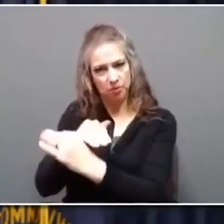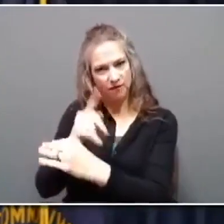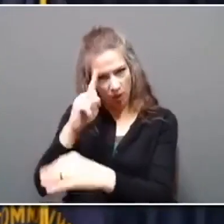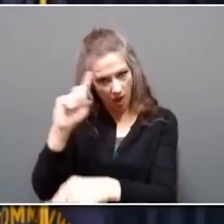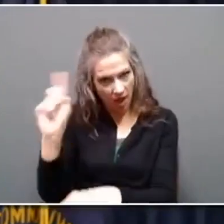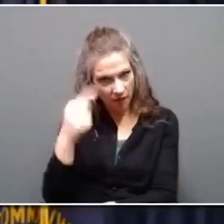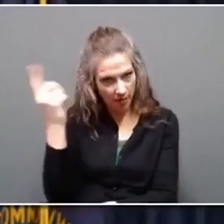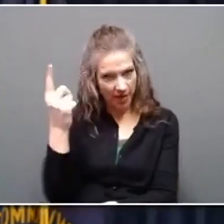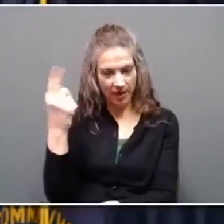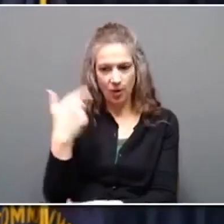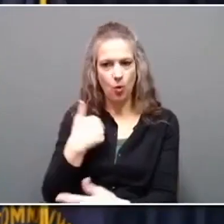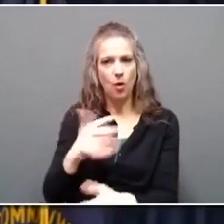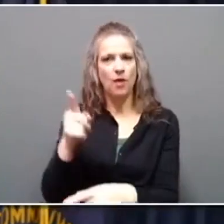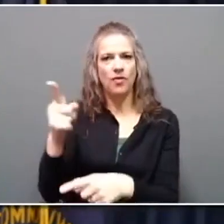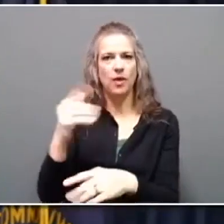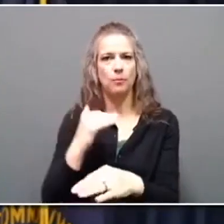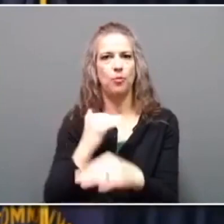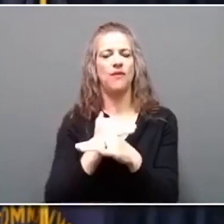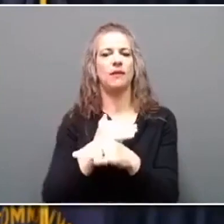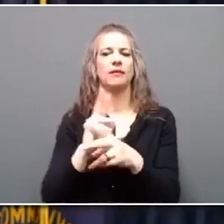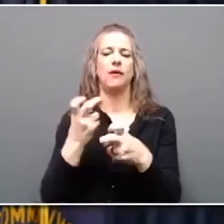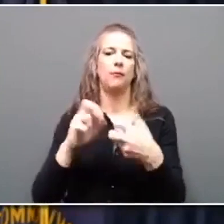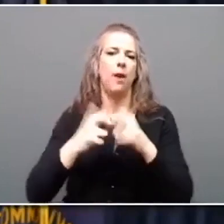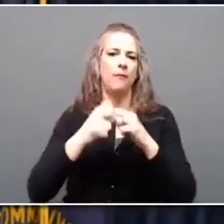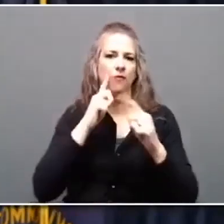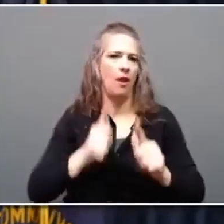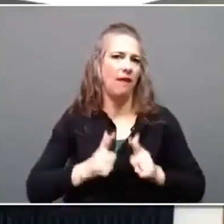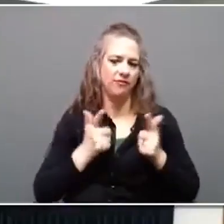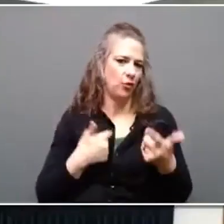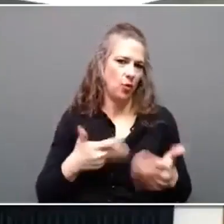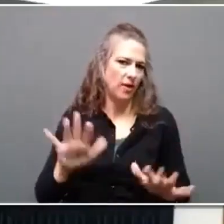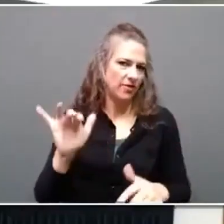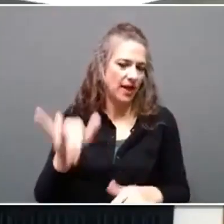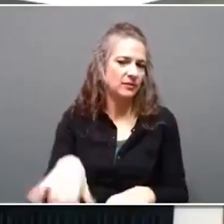prevents them from going on and living their lives. Thank you very much, and thank you, Governor.